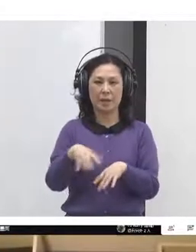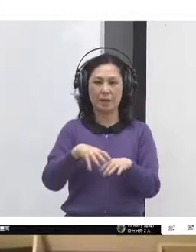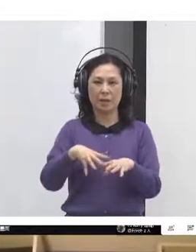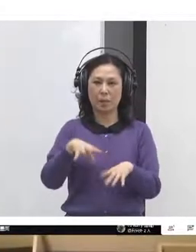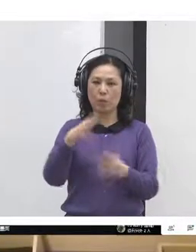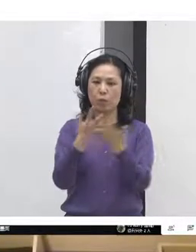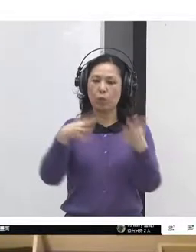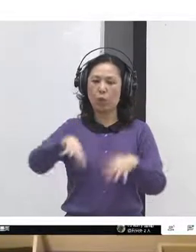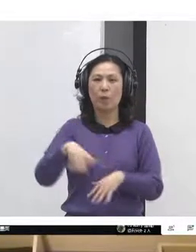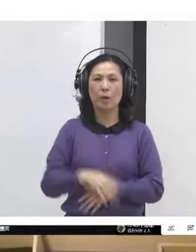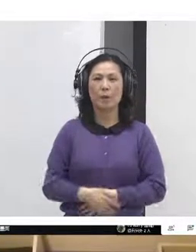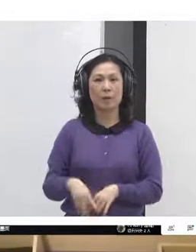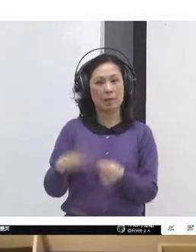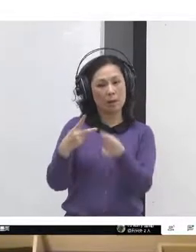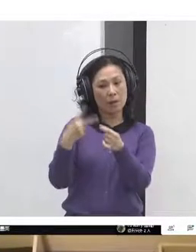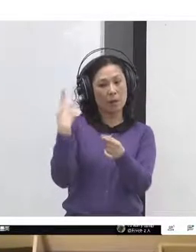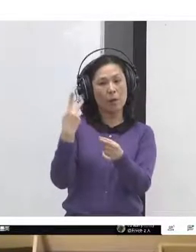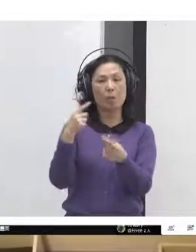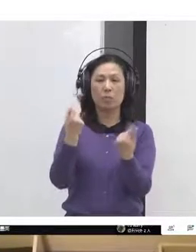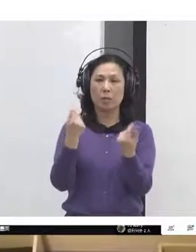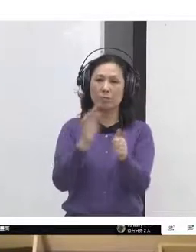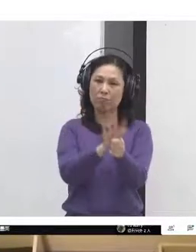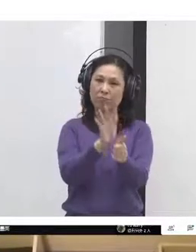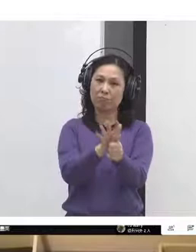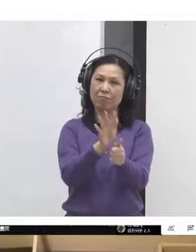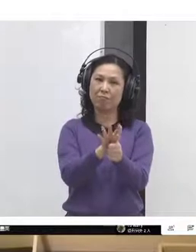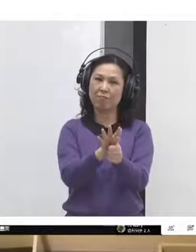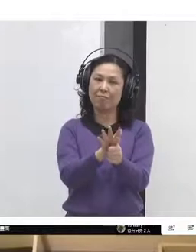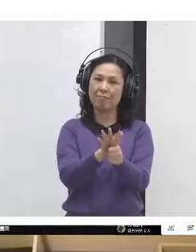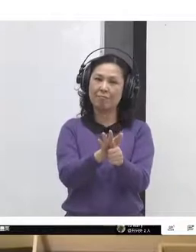helping out with the democracy side of Extinction Rebellion.